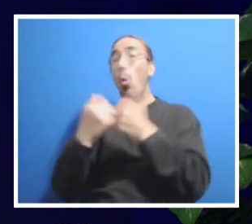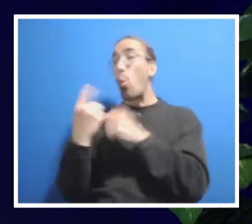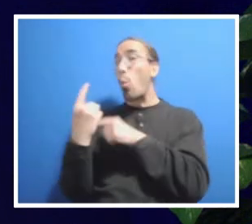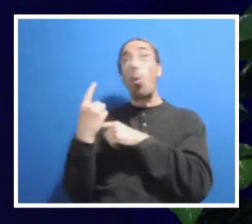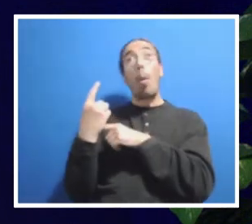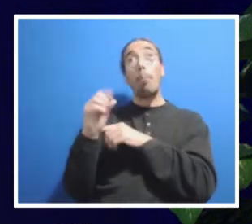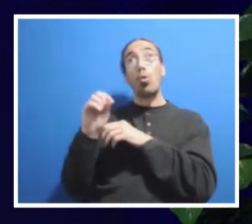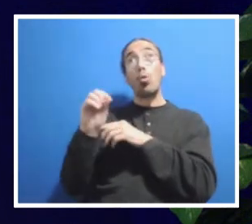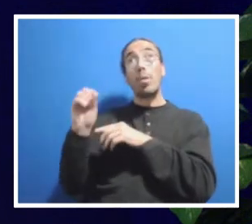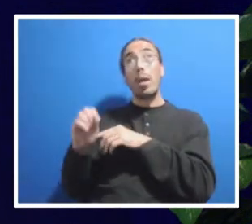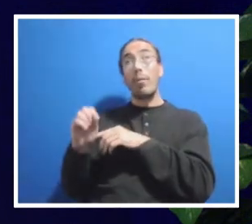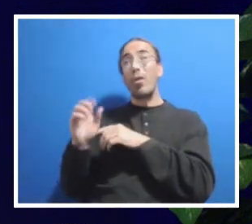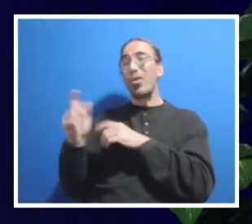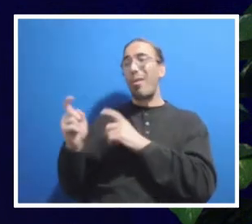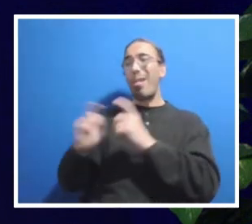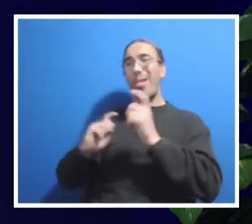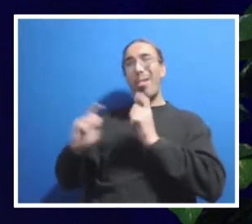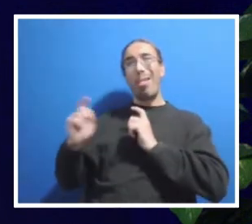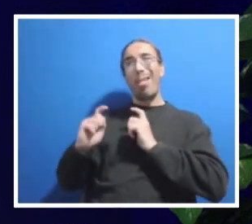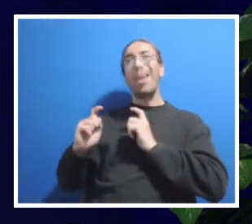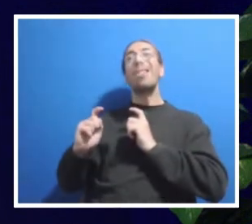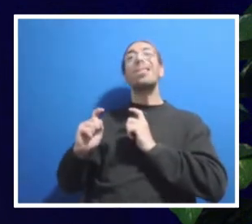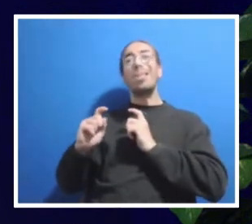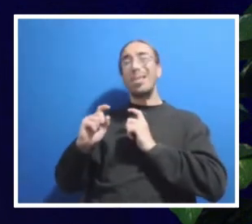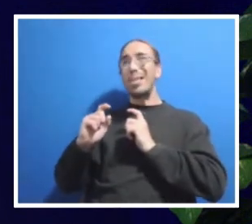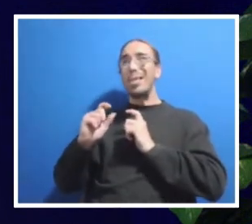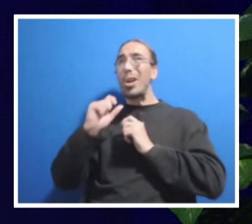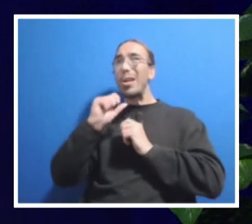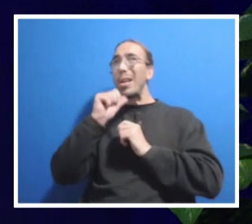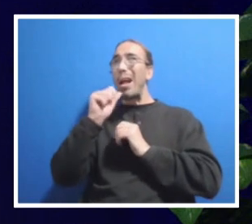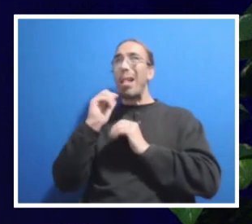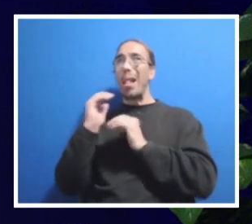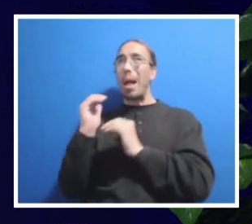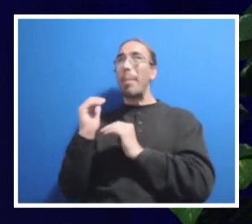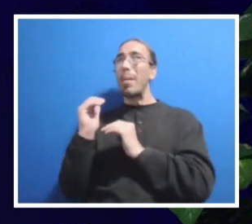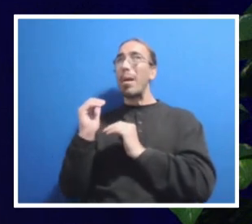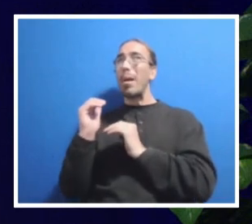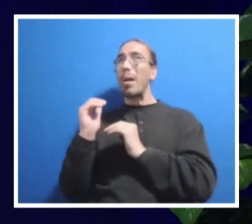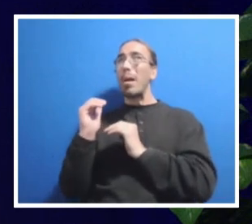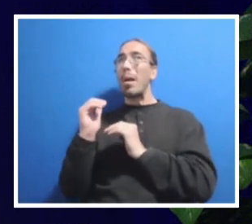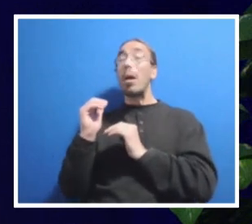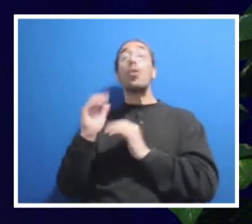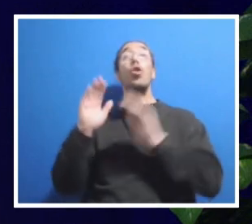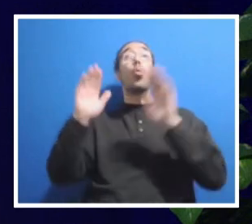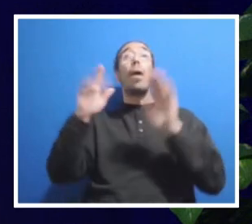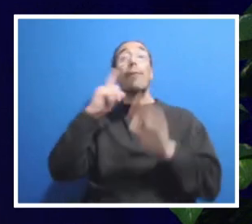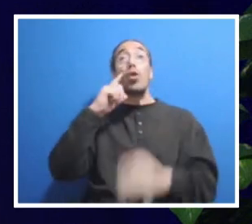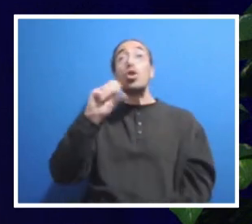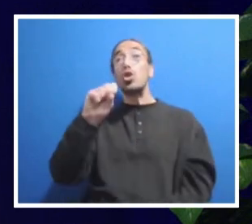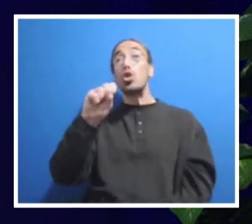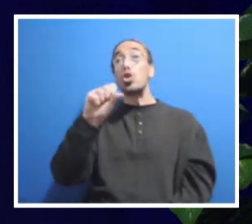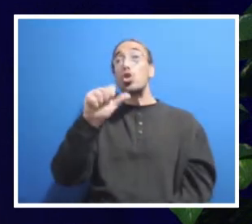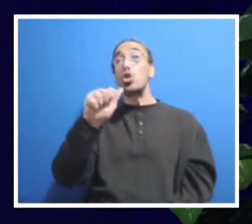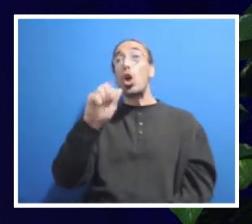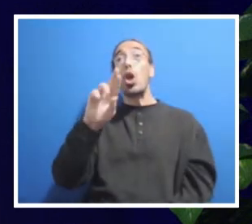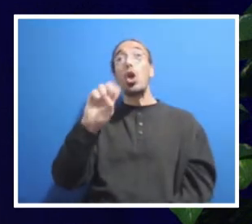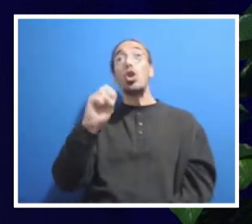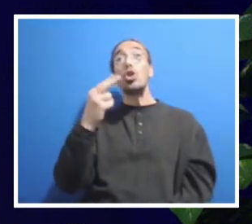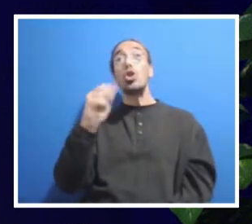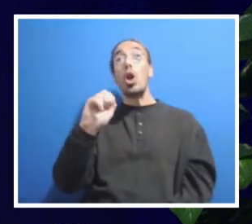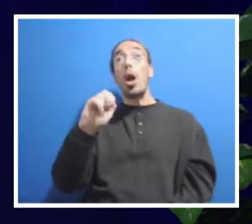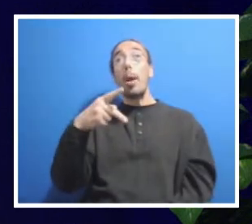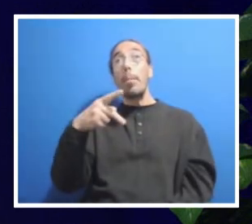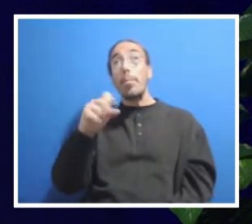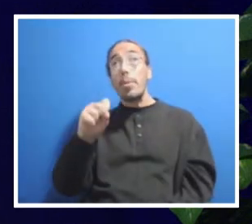those contributions are unrestricted. So although they're wonderful for scholarships and for other donor-specified